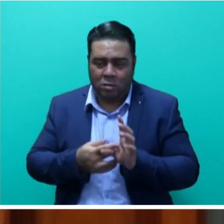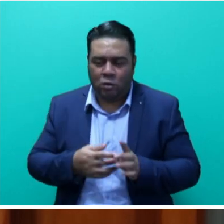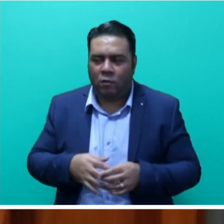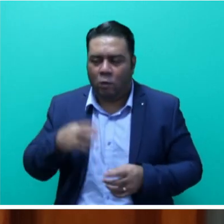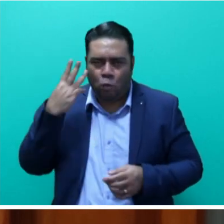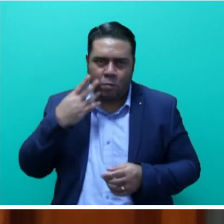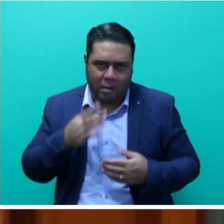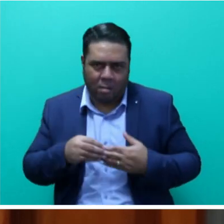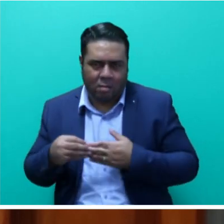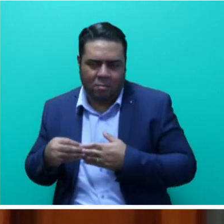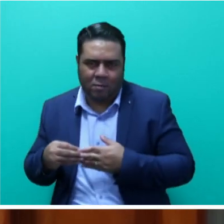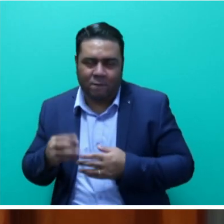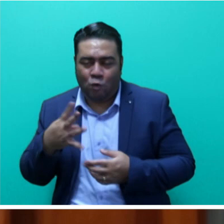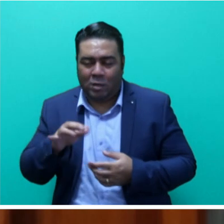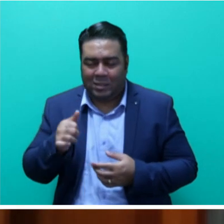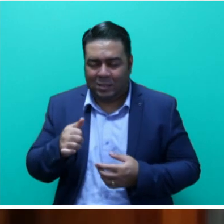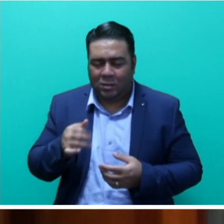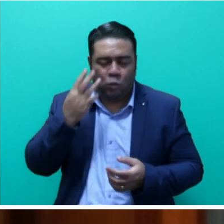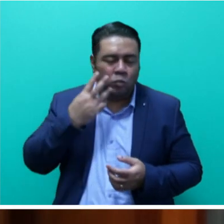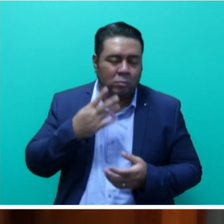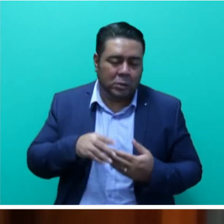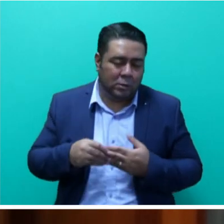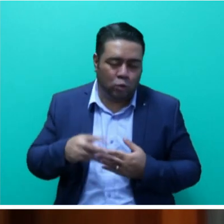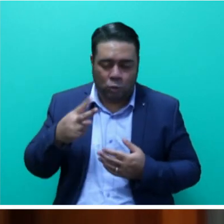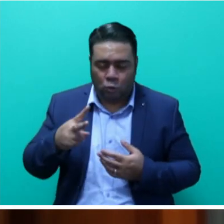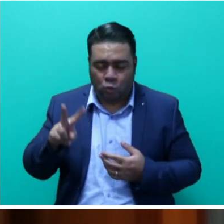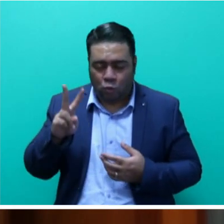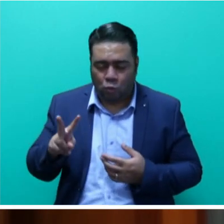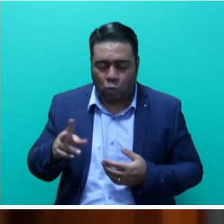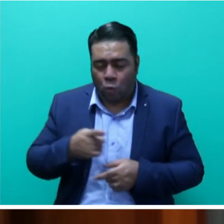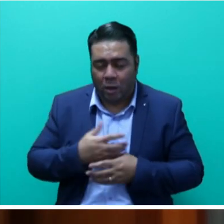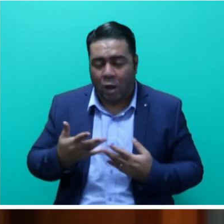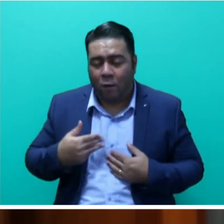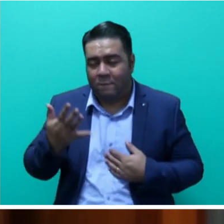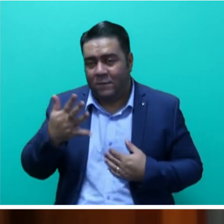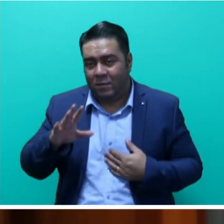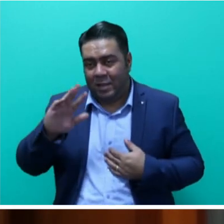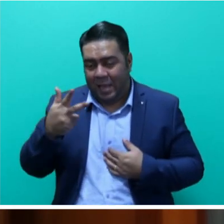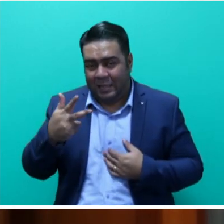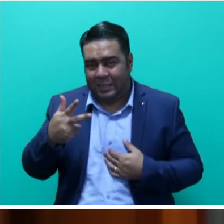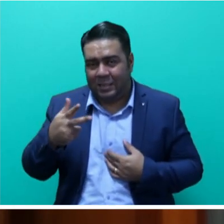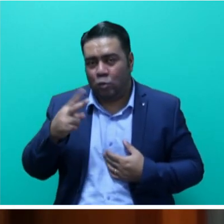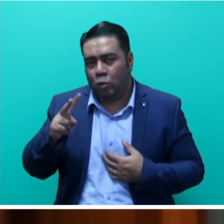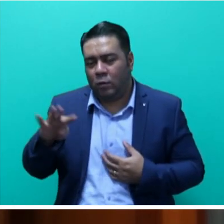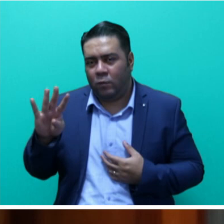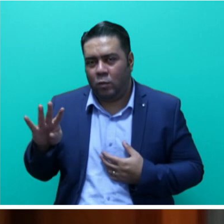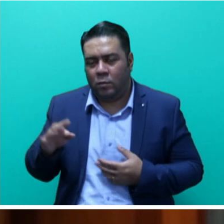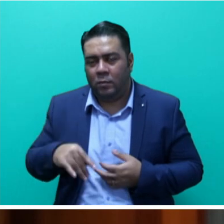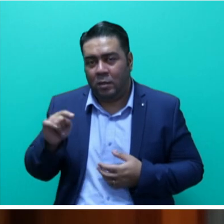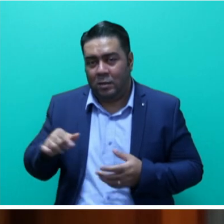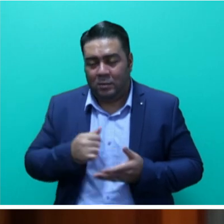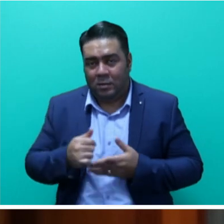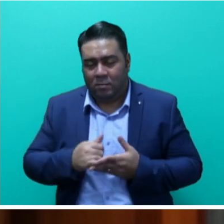from having 46 women-led cooperatives in 2022, we now have 58 in 2024. This number